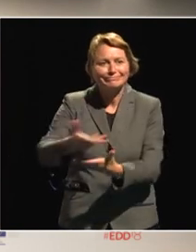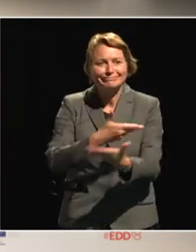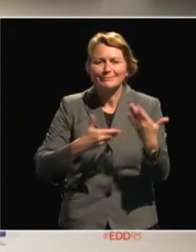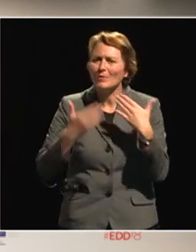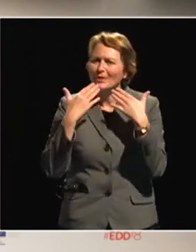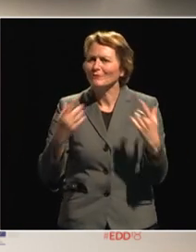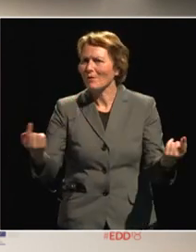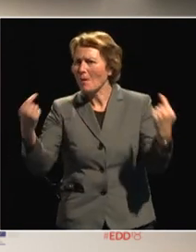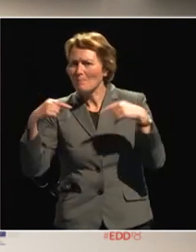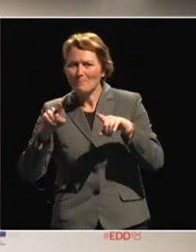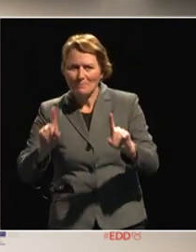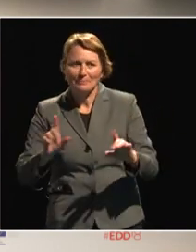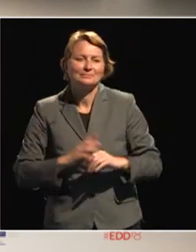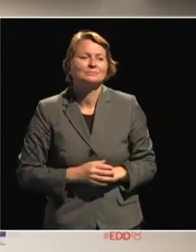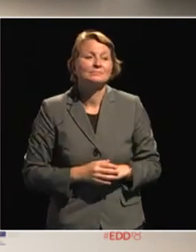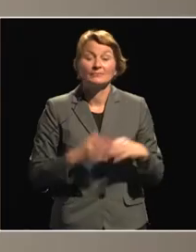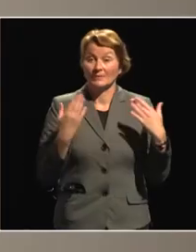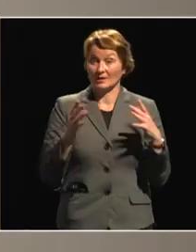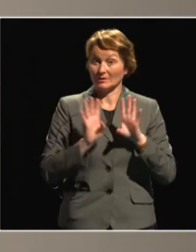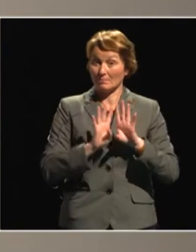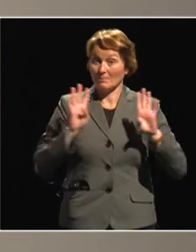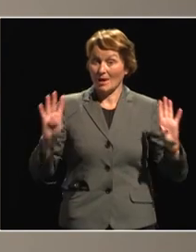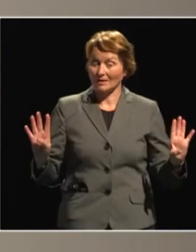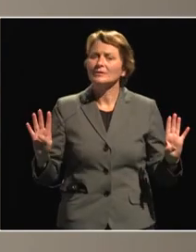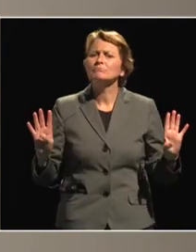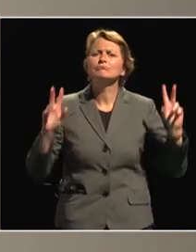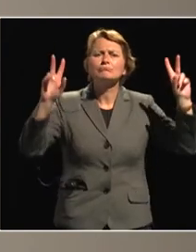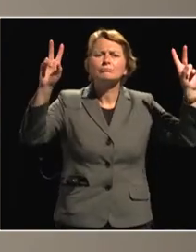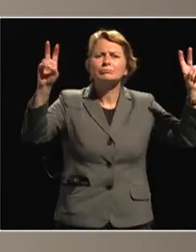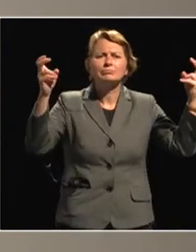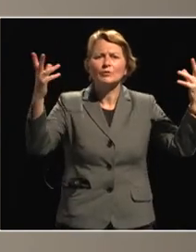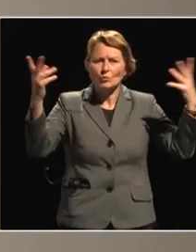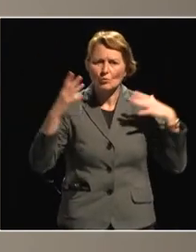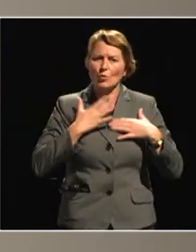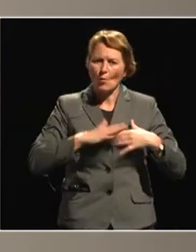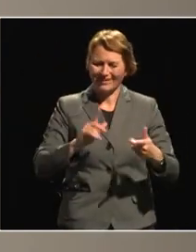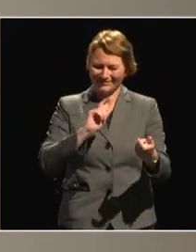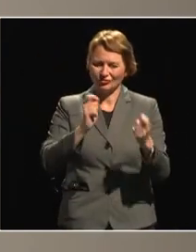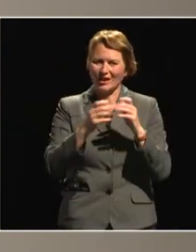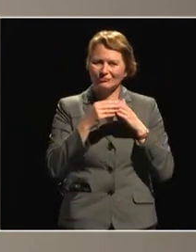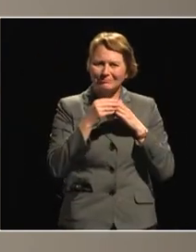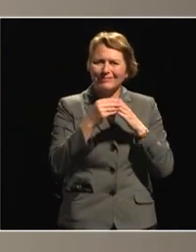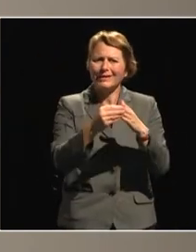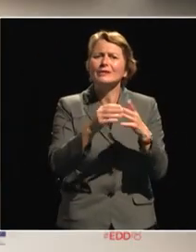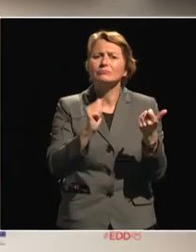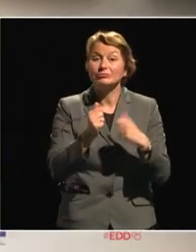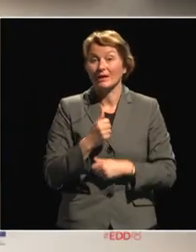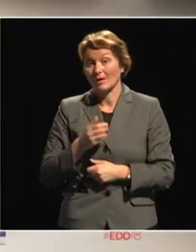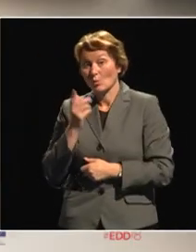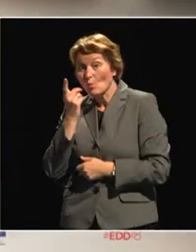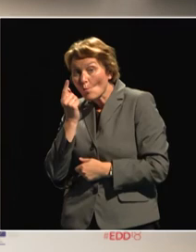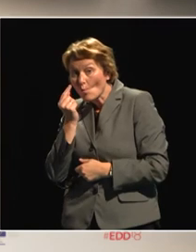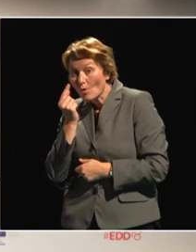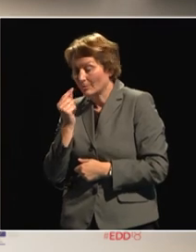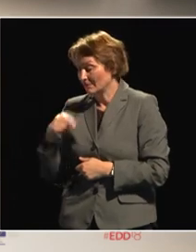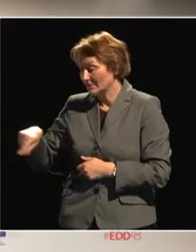so the panel was a session on leading the change empowering women and girls for a thriving